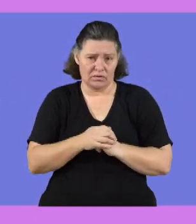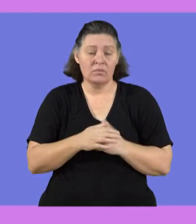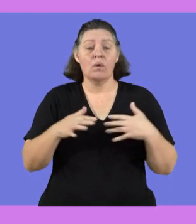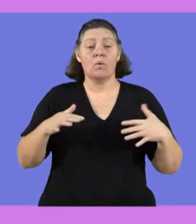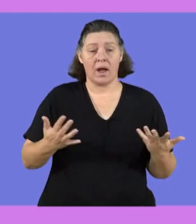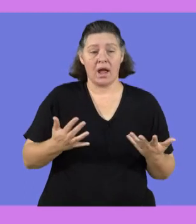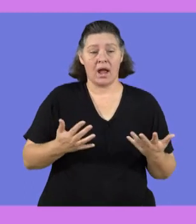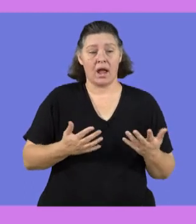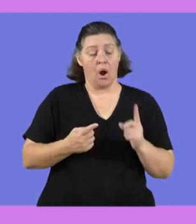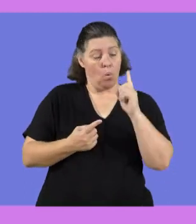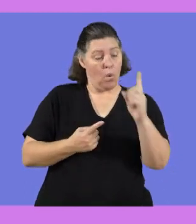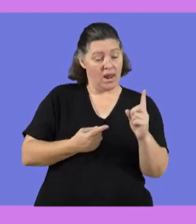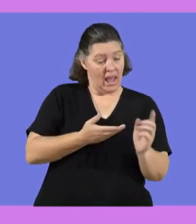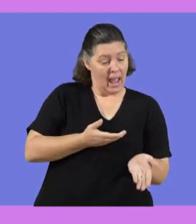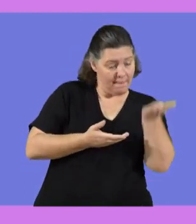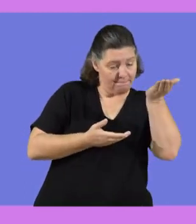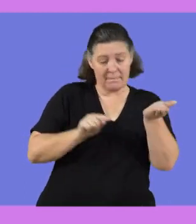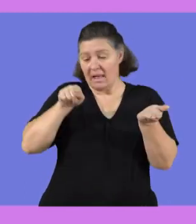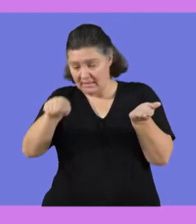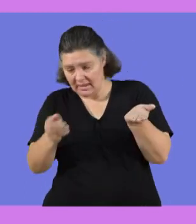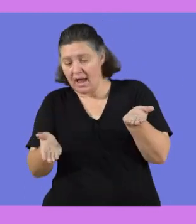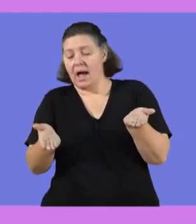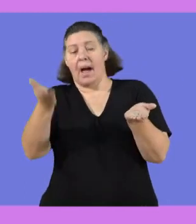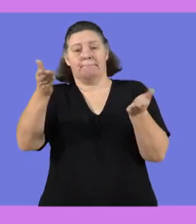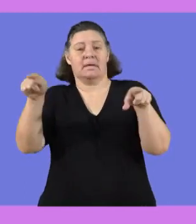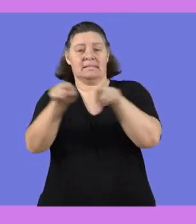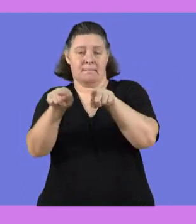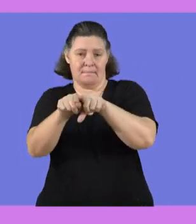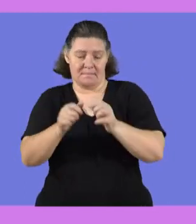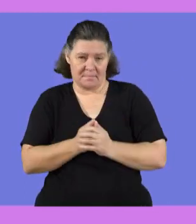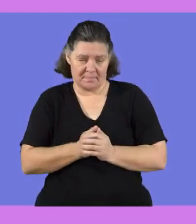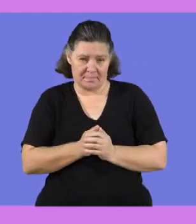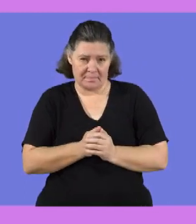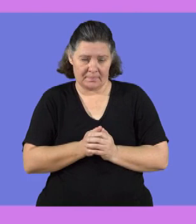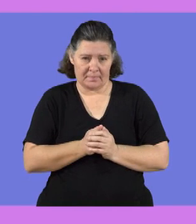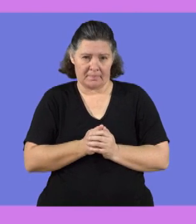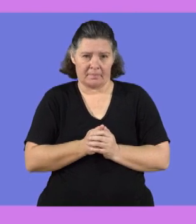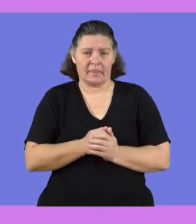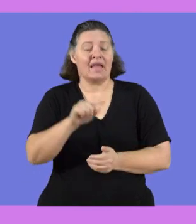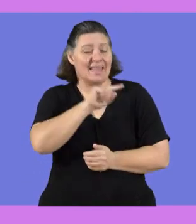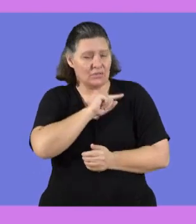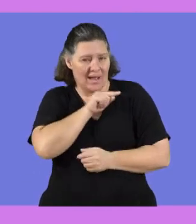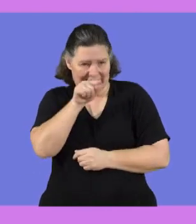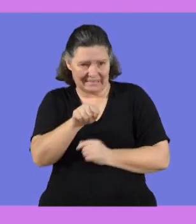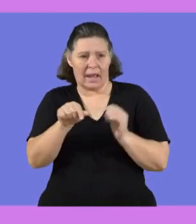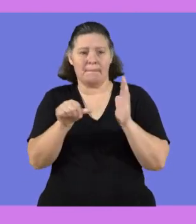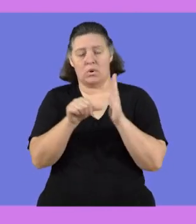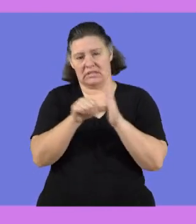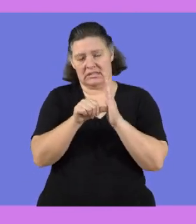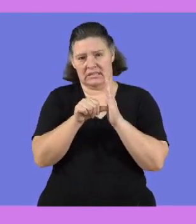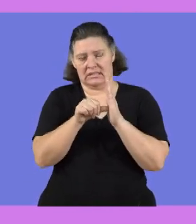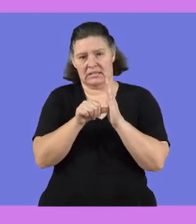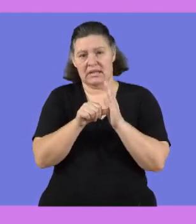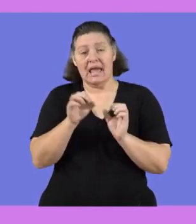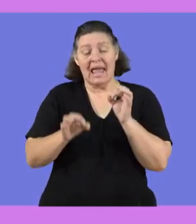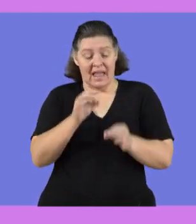whereby when one variable increases, the other one increases as well. That is what is important.